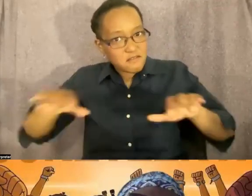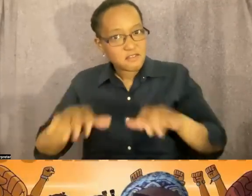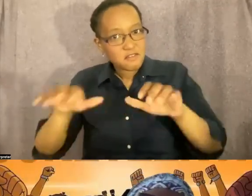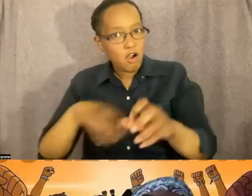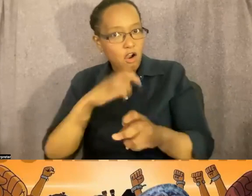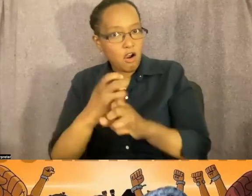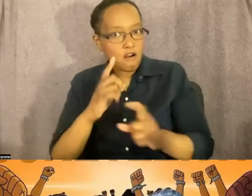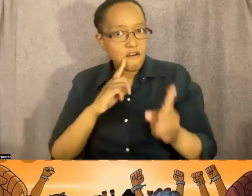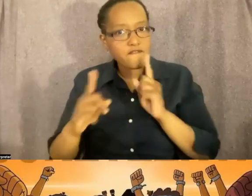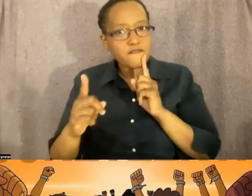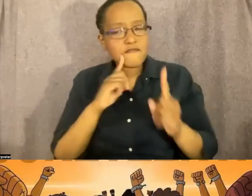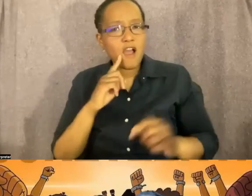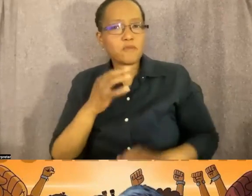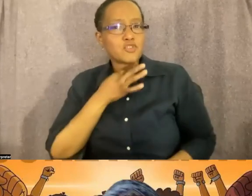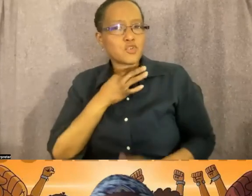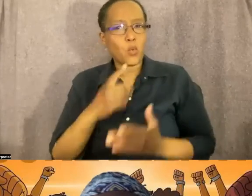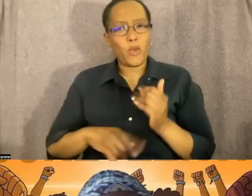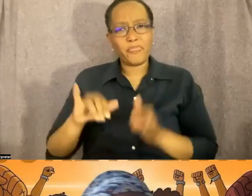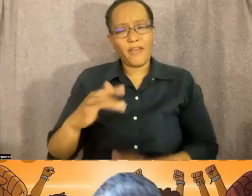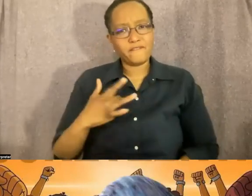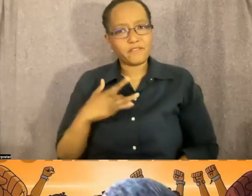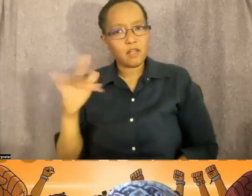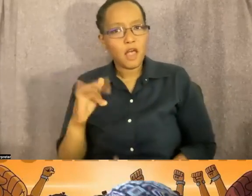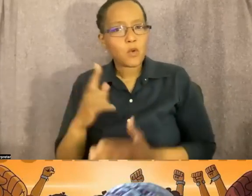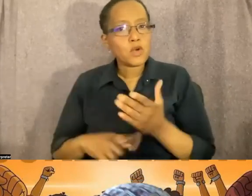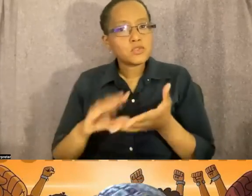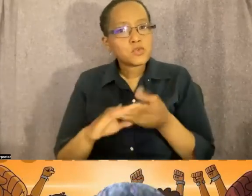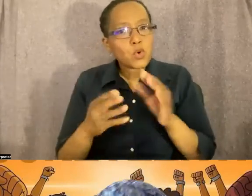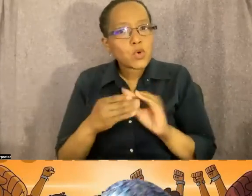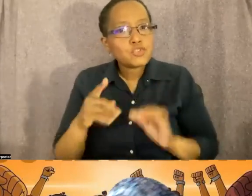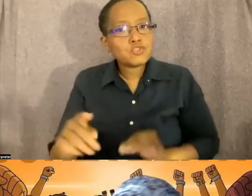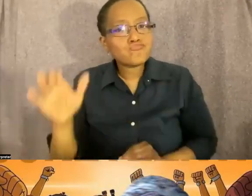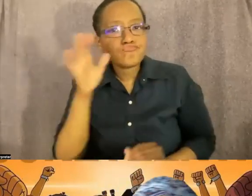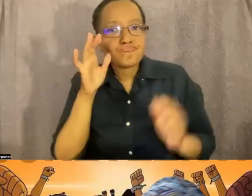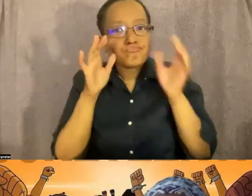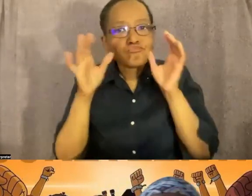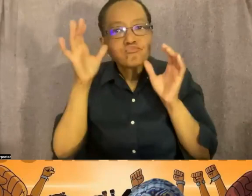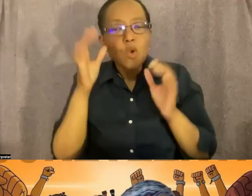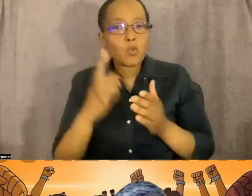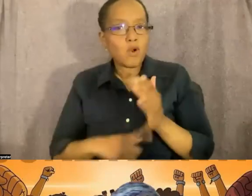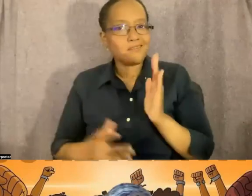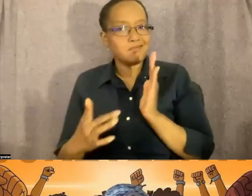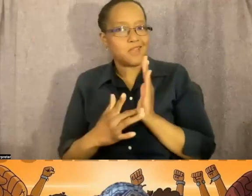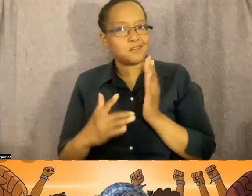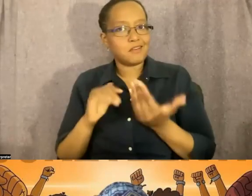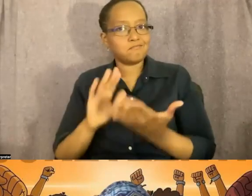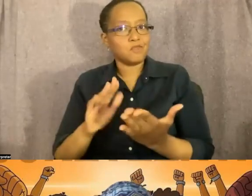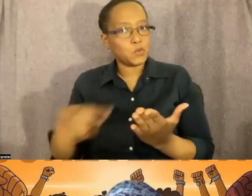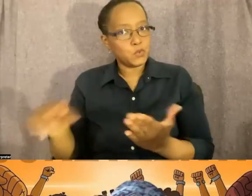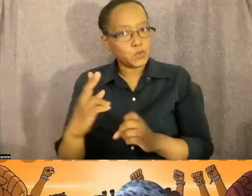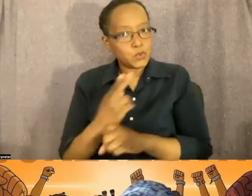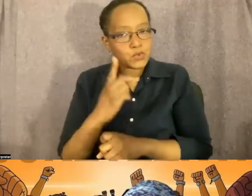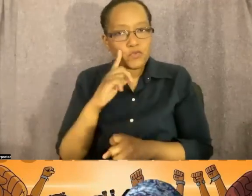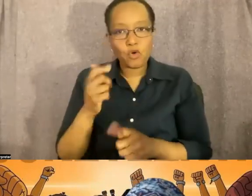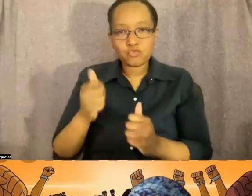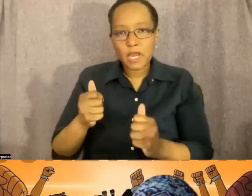you about what that felt like. What were the narratives that you were hearing? What techniques did you use to start uncovering some of the